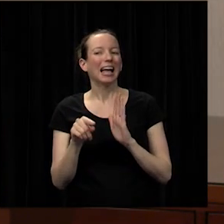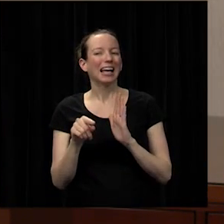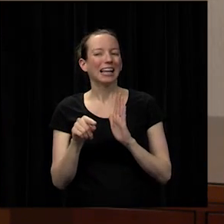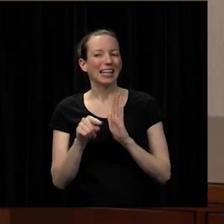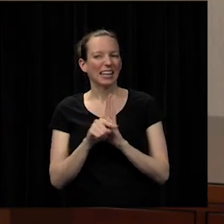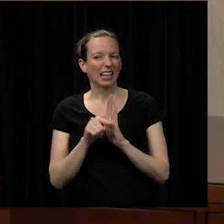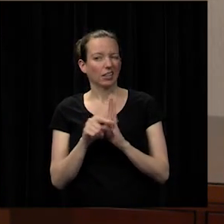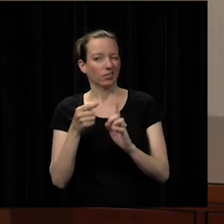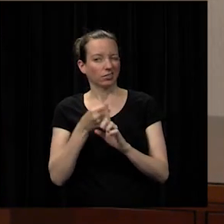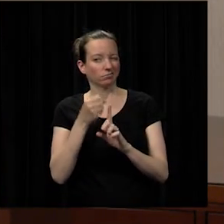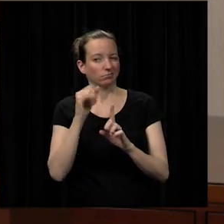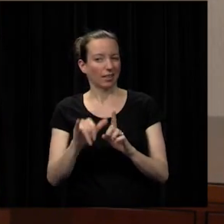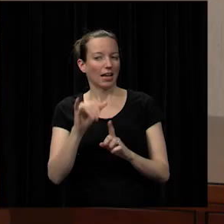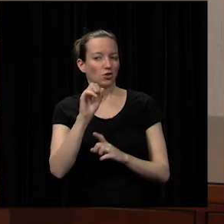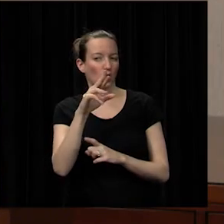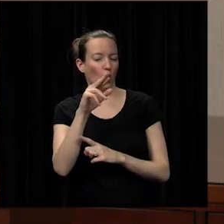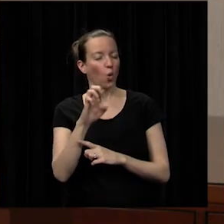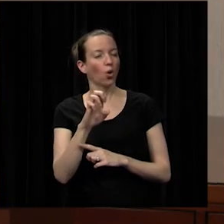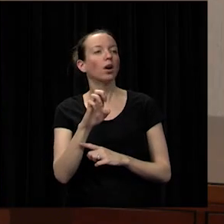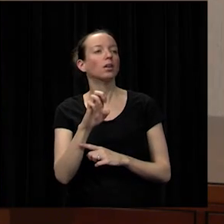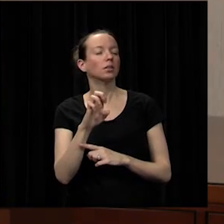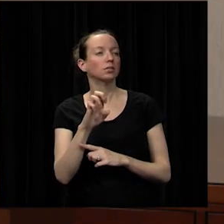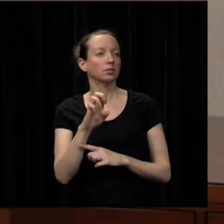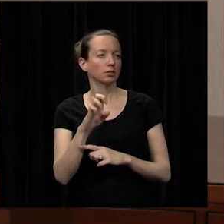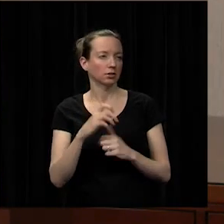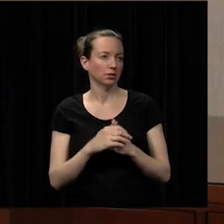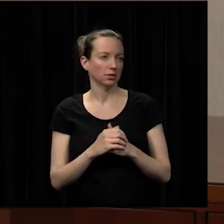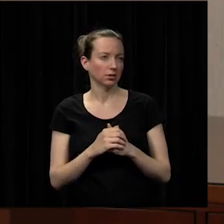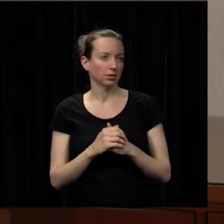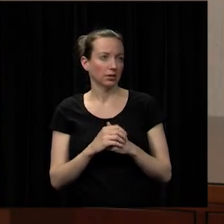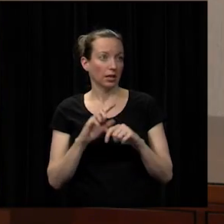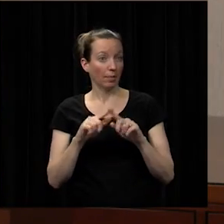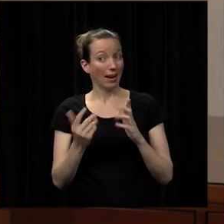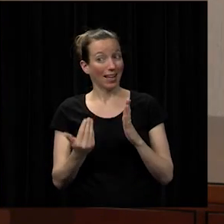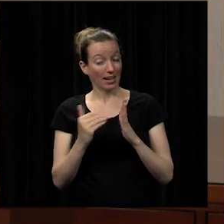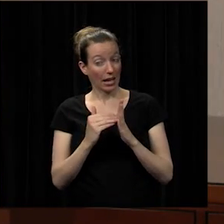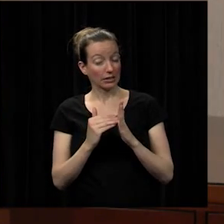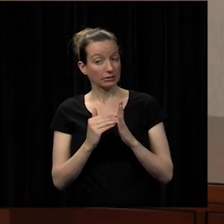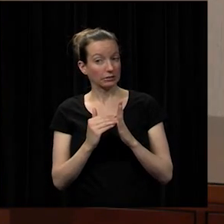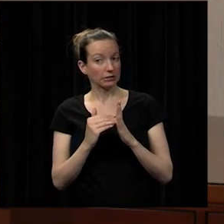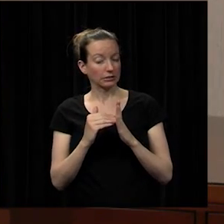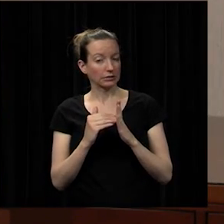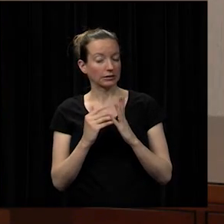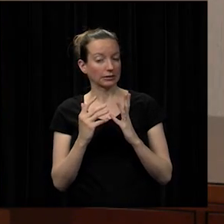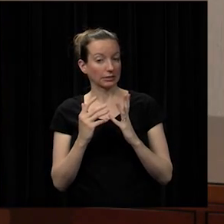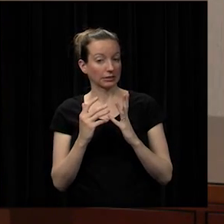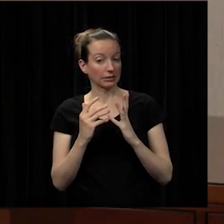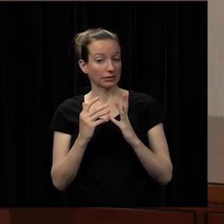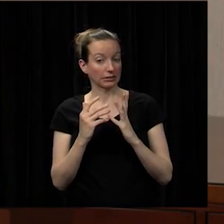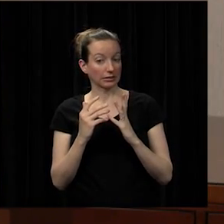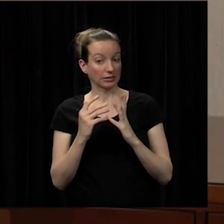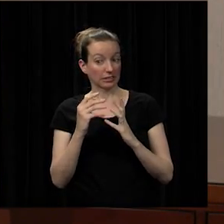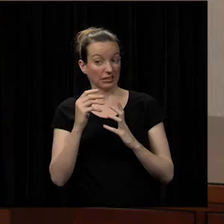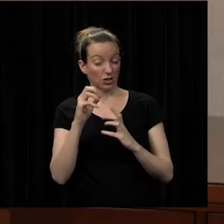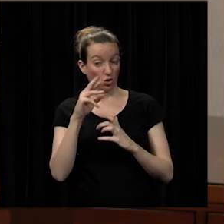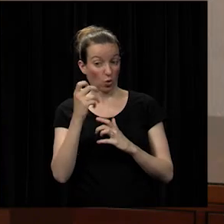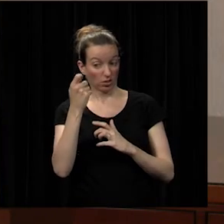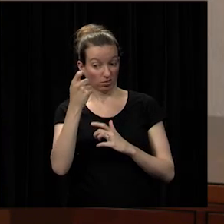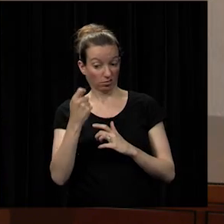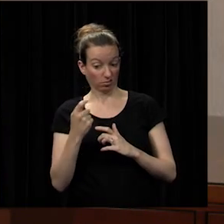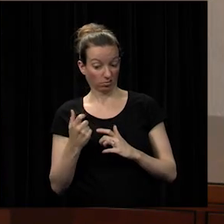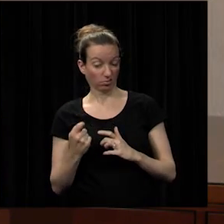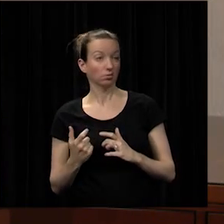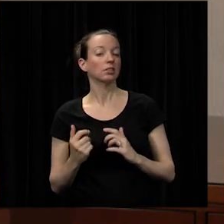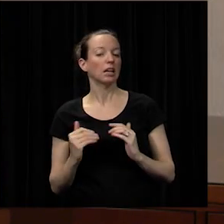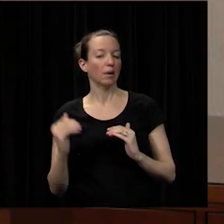it would but again it was only above a 70 percent when we took those scores out so we